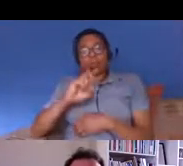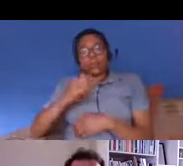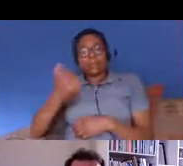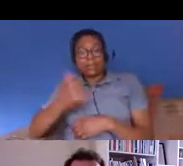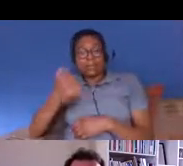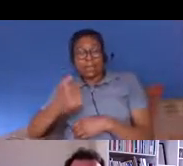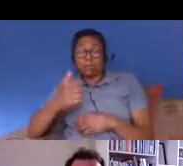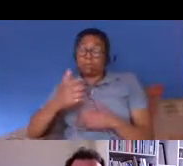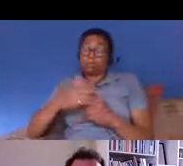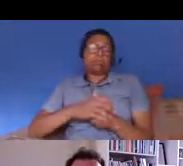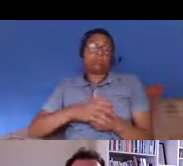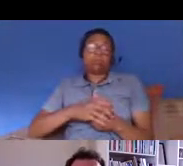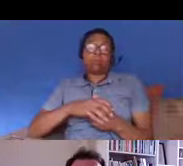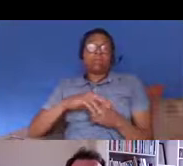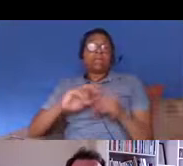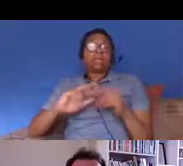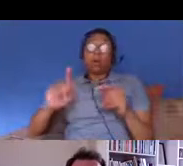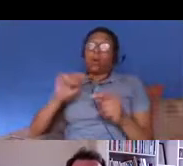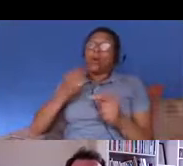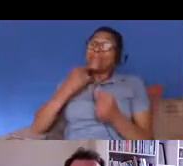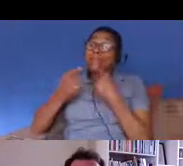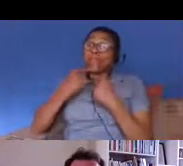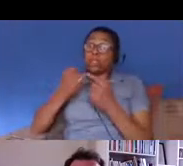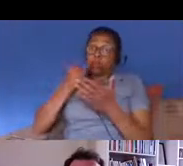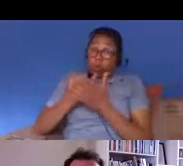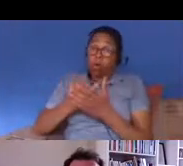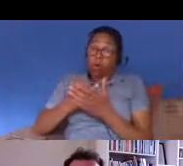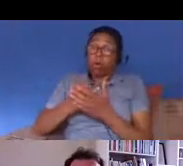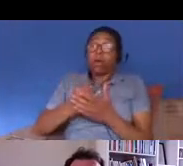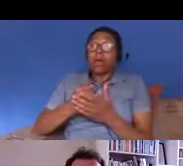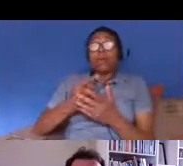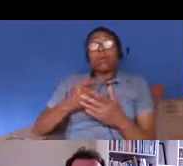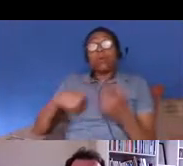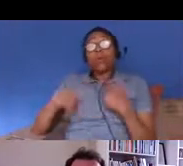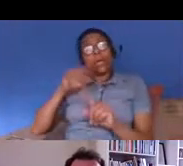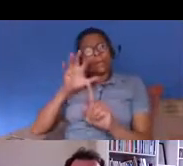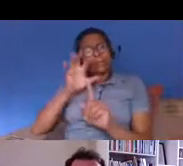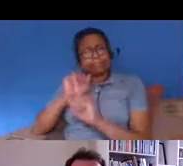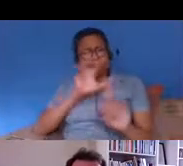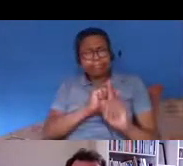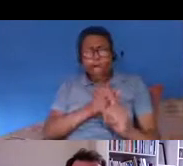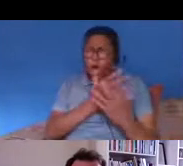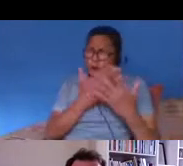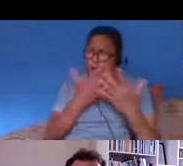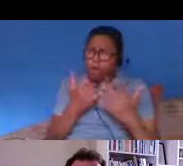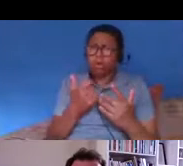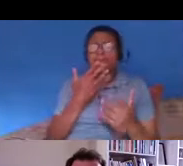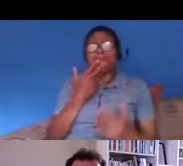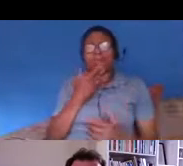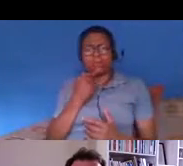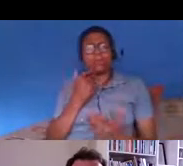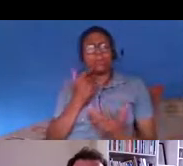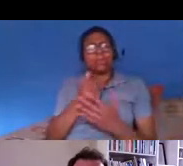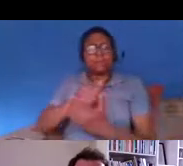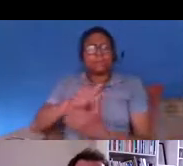again on the basis of data that was faulty there was a one in ten um error rate in the data that the home office held an inspection report